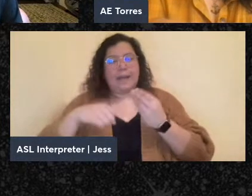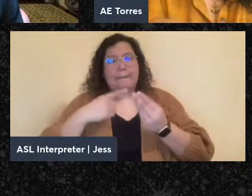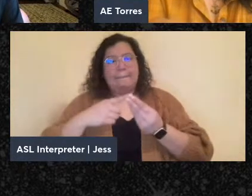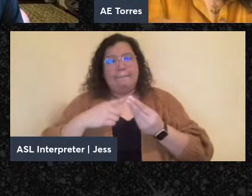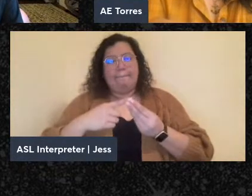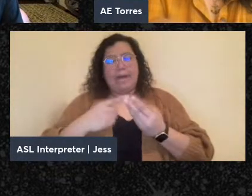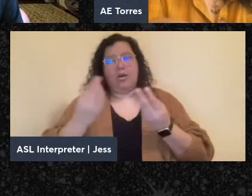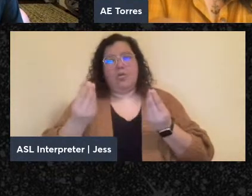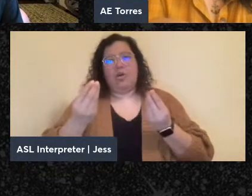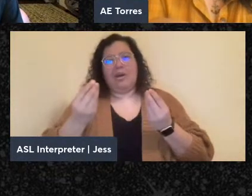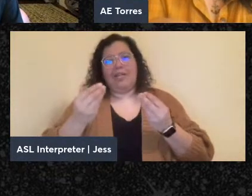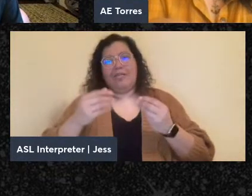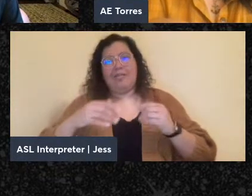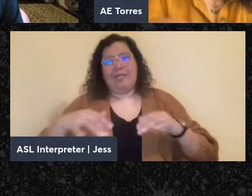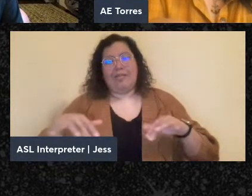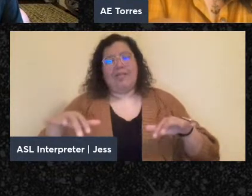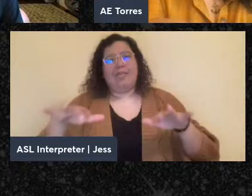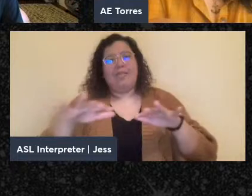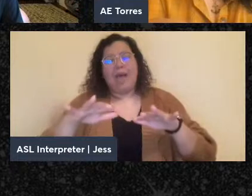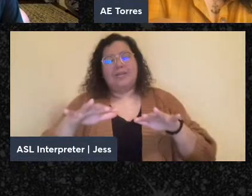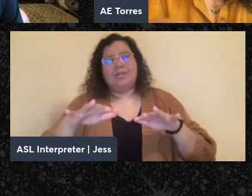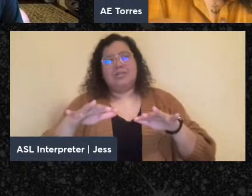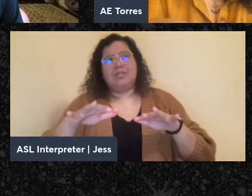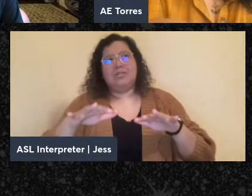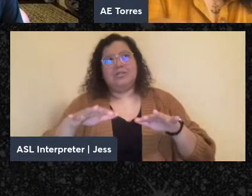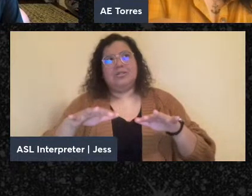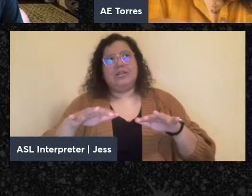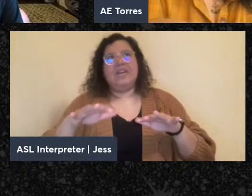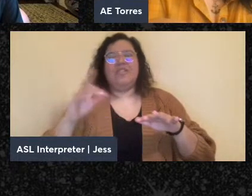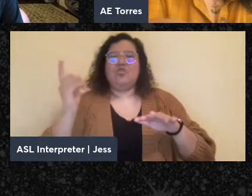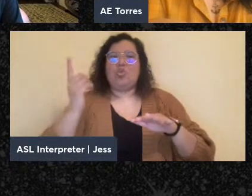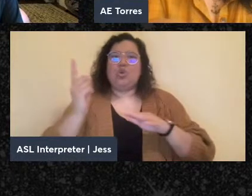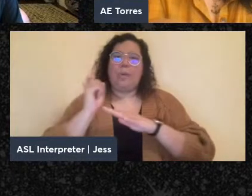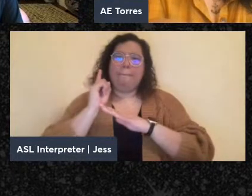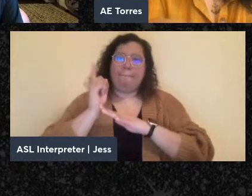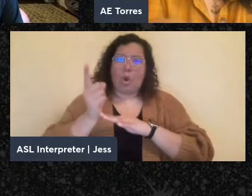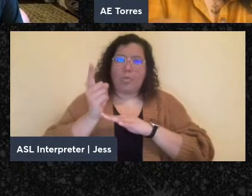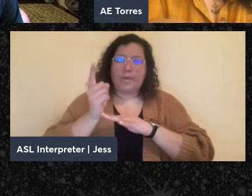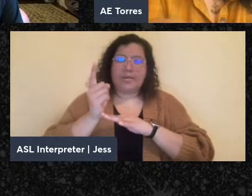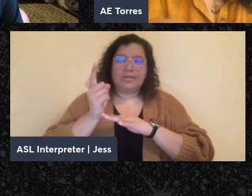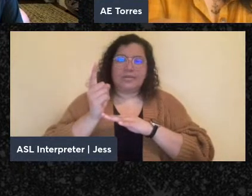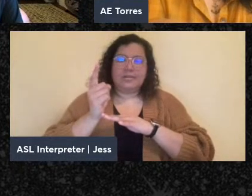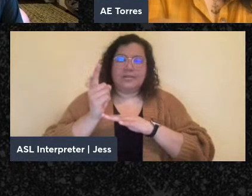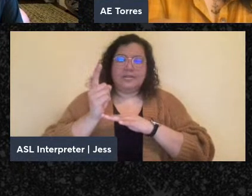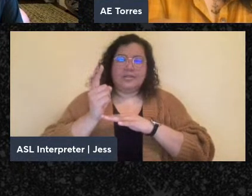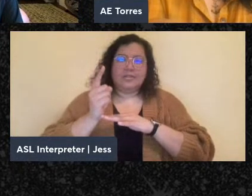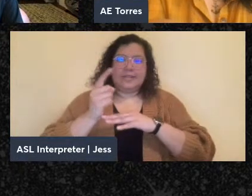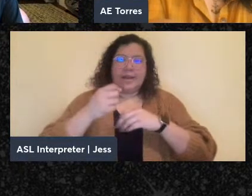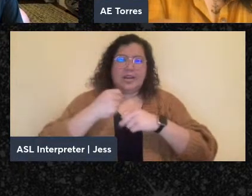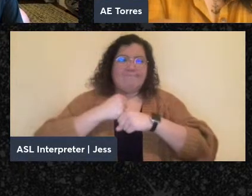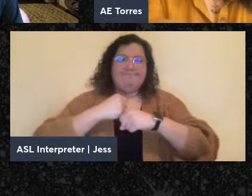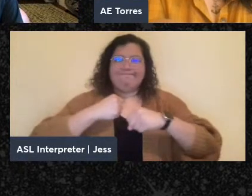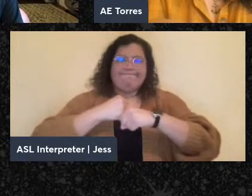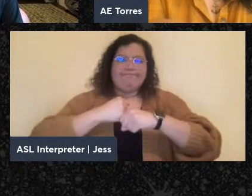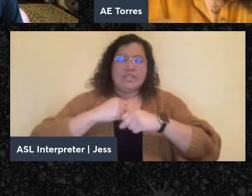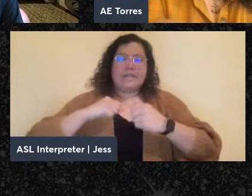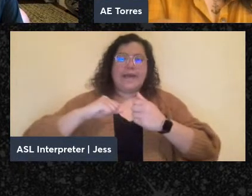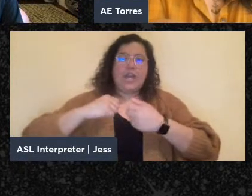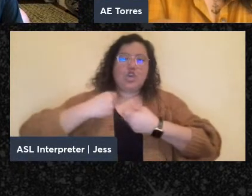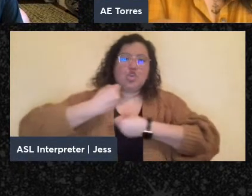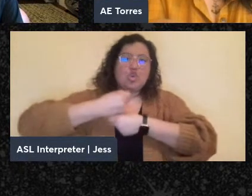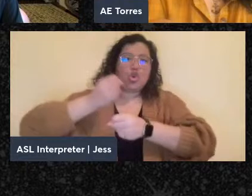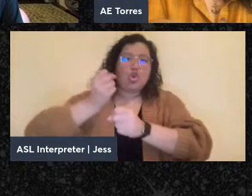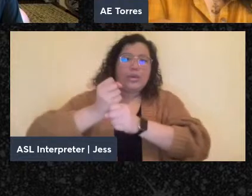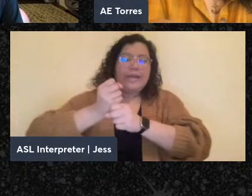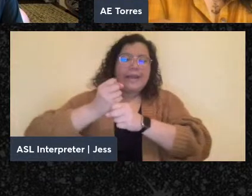you know, there are these, there are these moments of rupture and these things that create distance between us and people of the past, things that